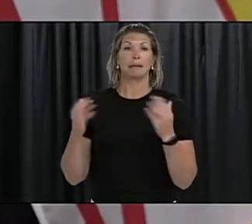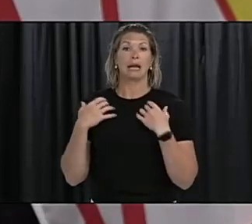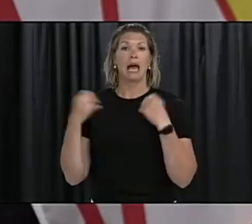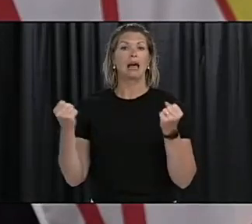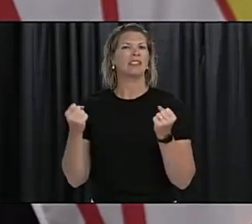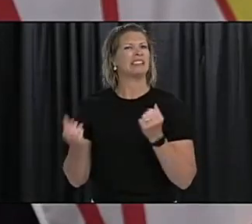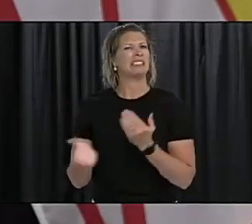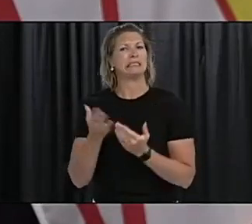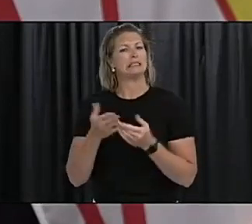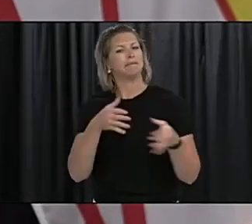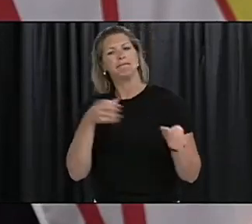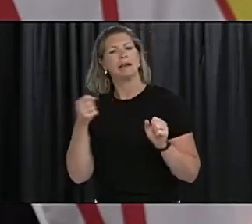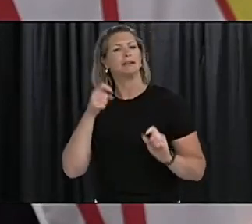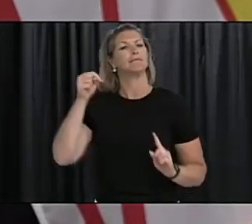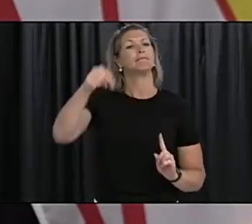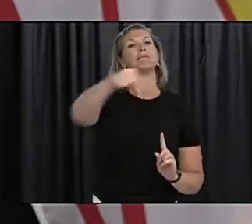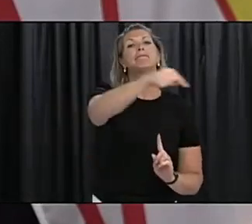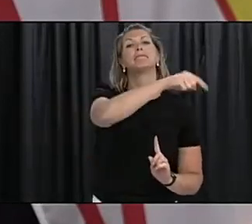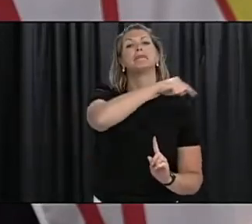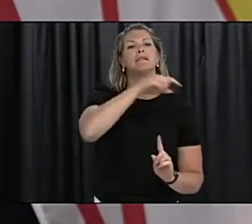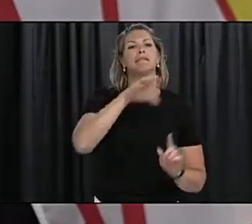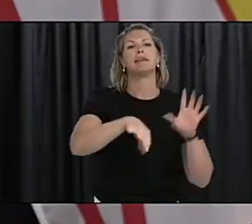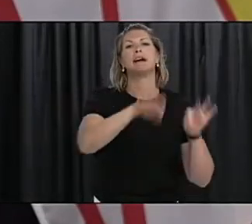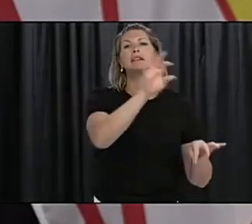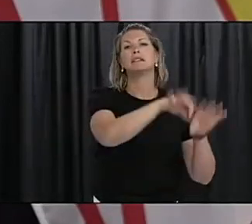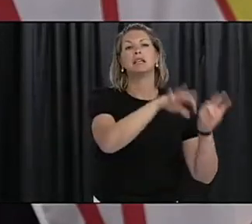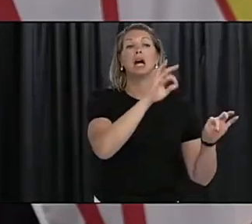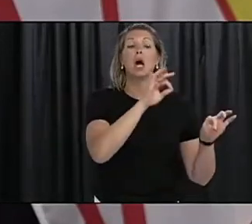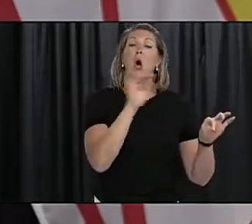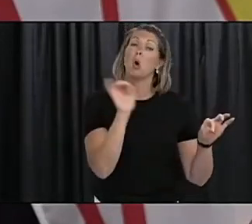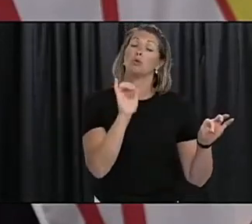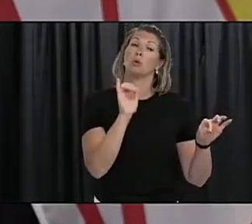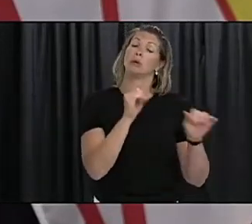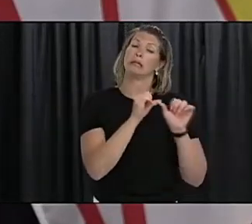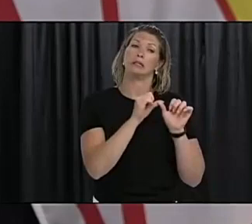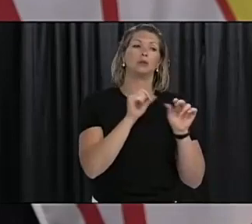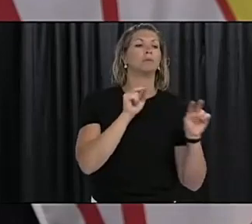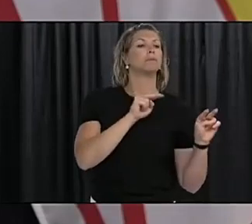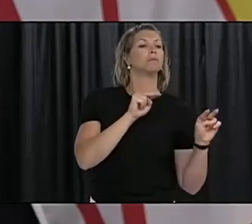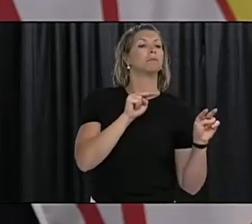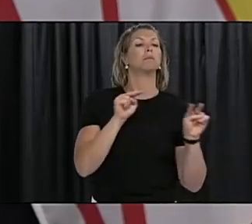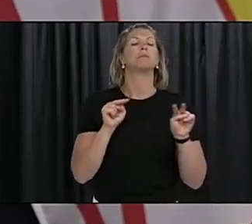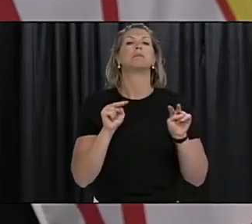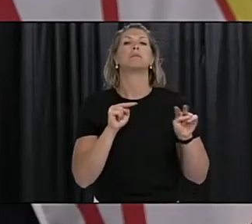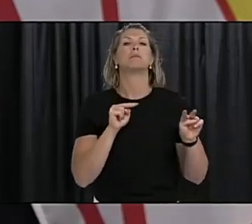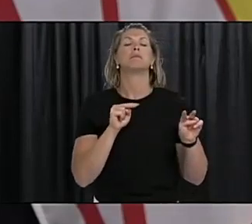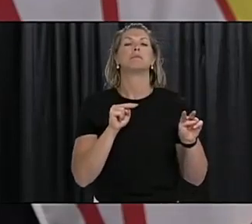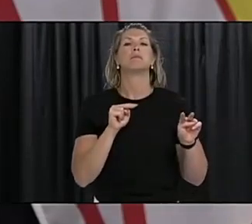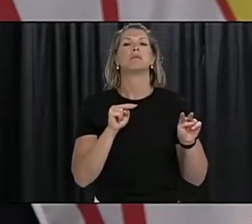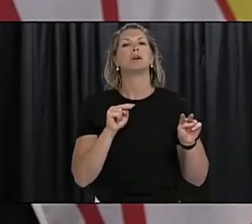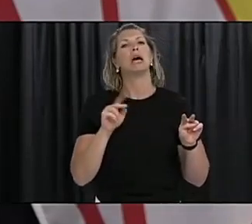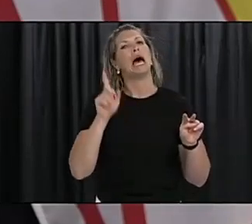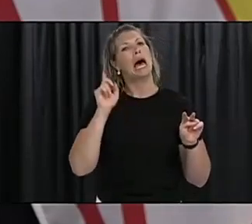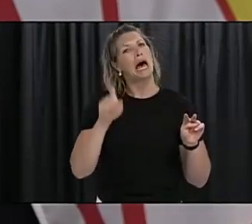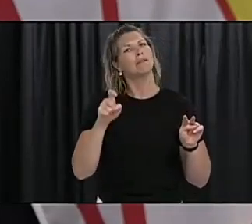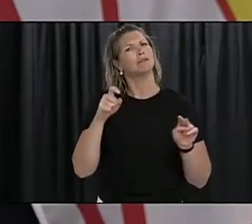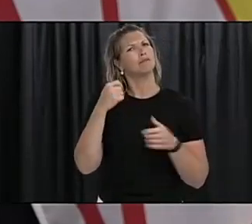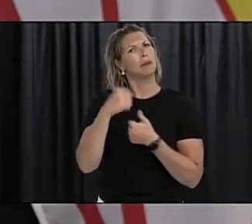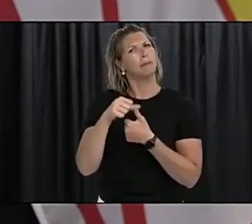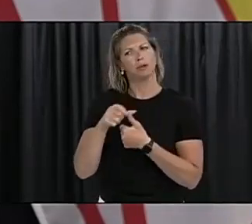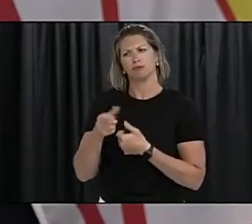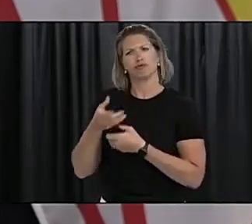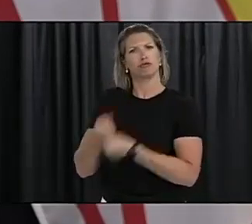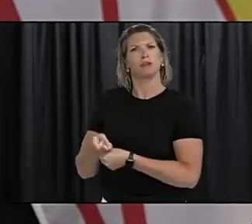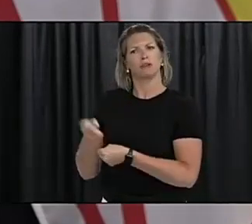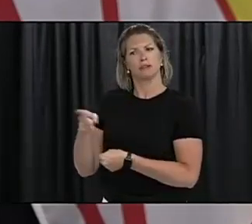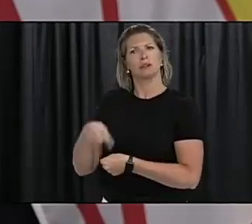continue to monitor these cases slowly. This is something that should not be lost on us. We have an excellent contact tracing